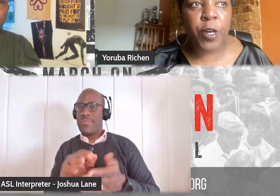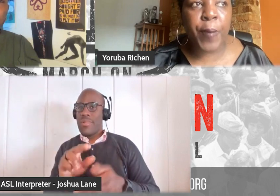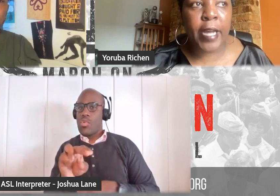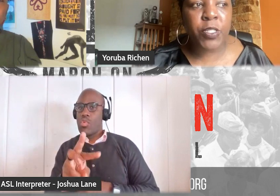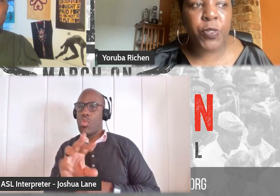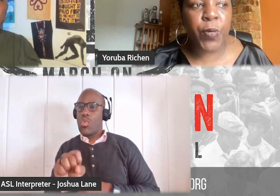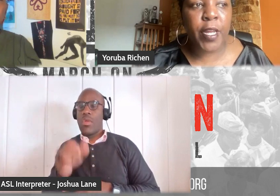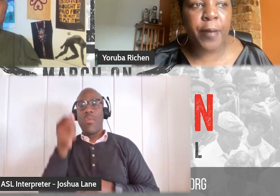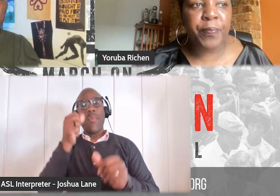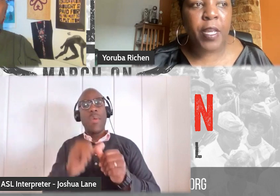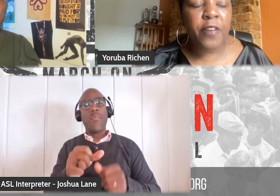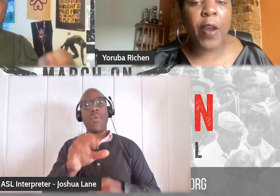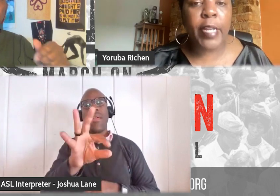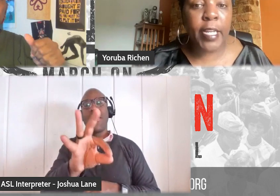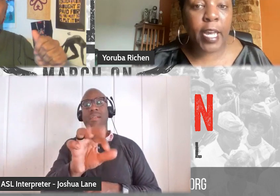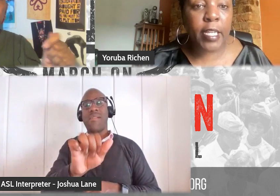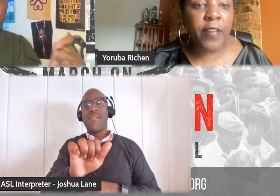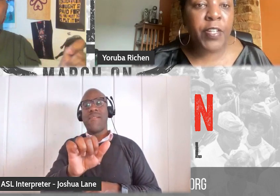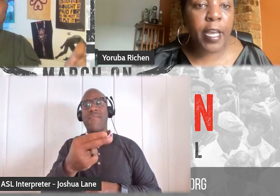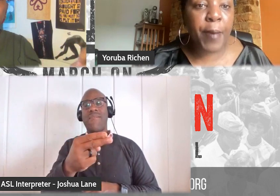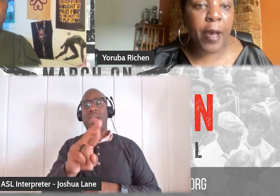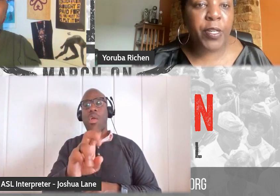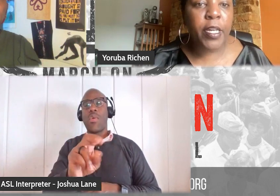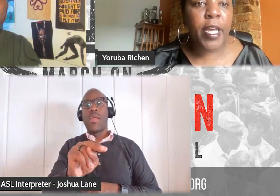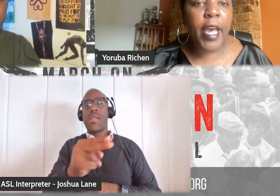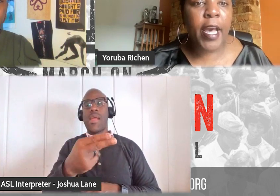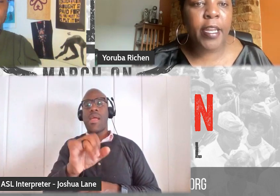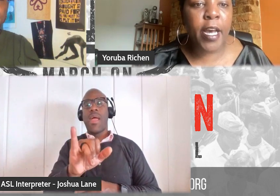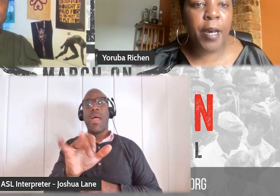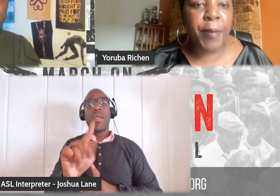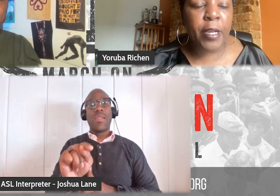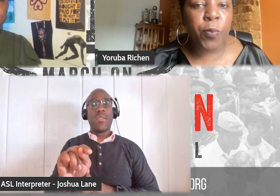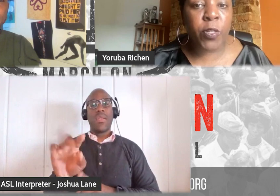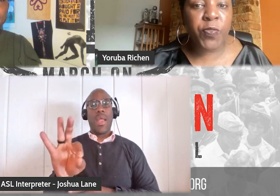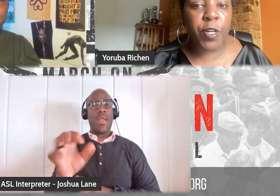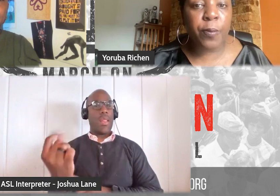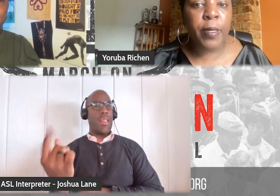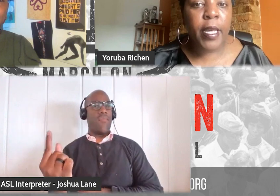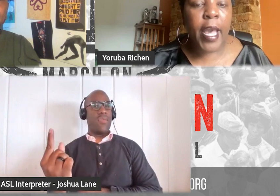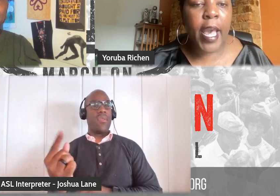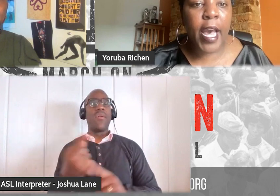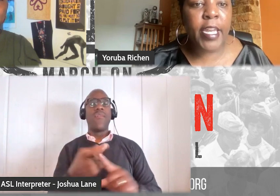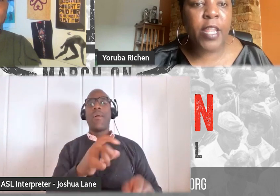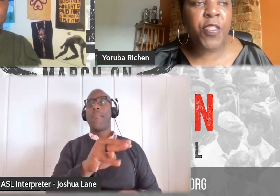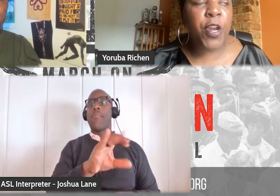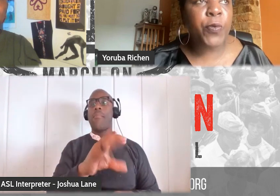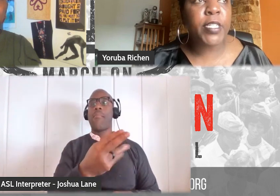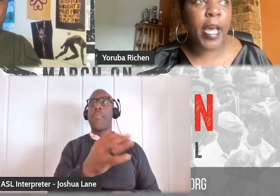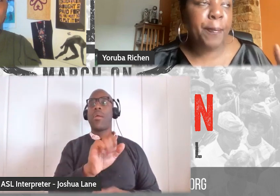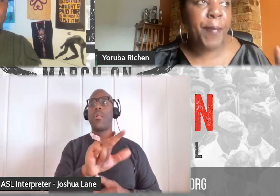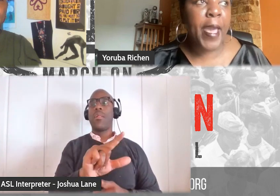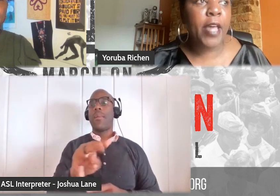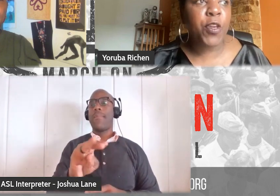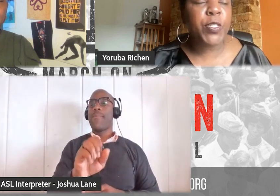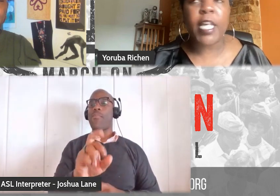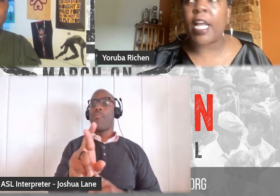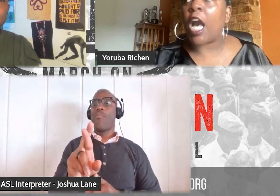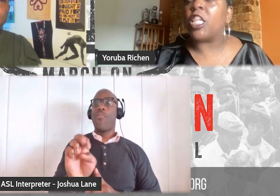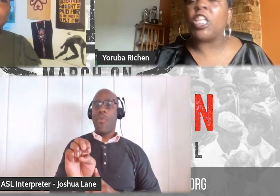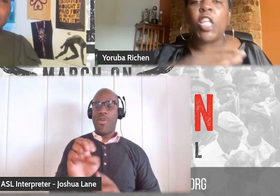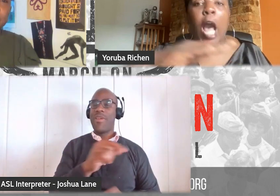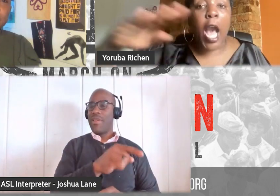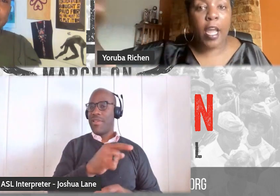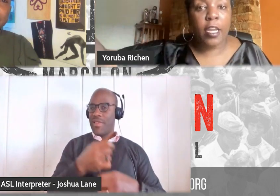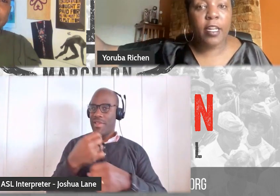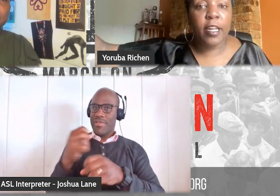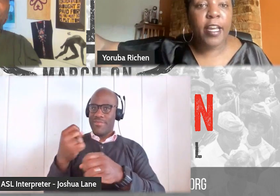always go back to when Fahrenheit 9-11 came out and Michael Moore's film. And there was, at band, there was, like,